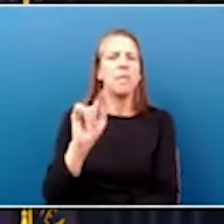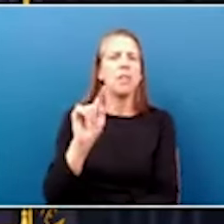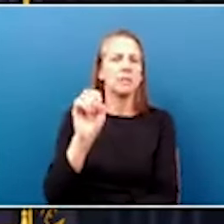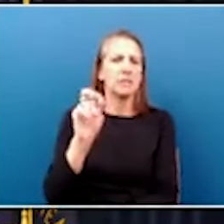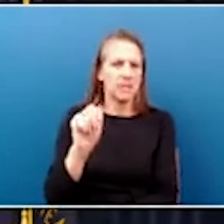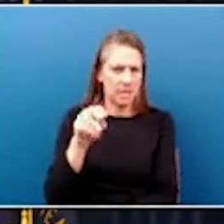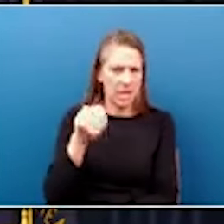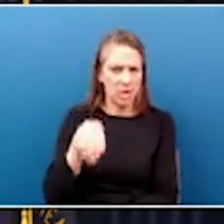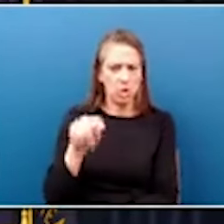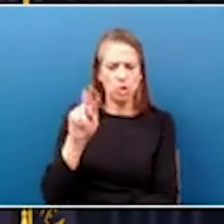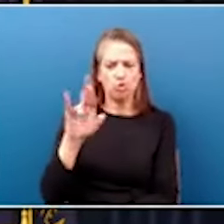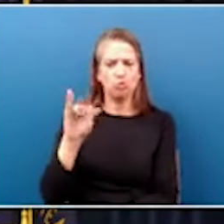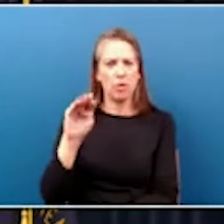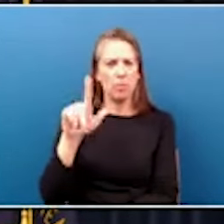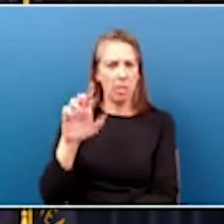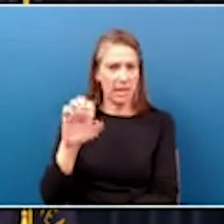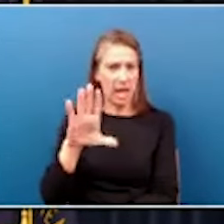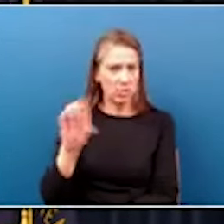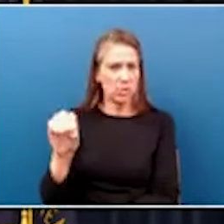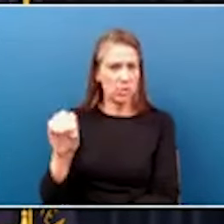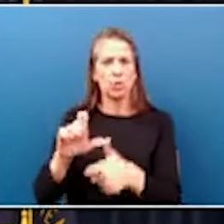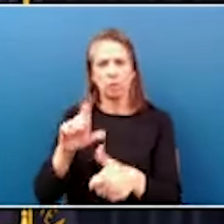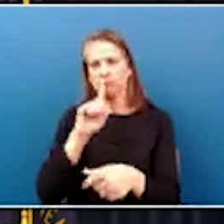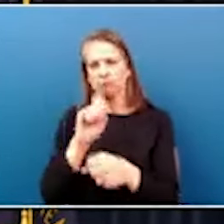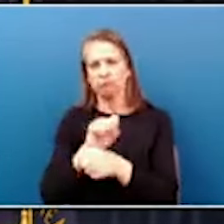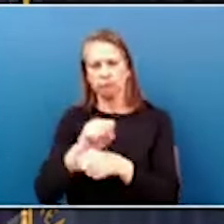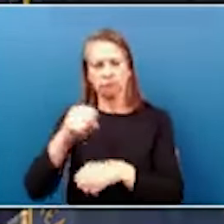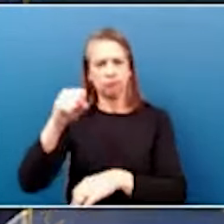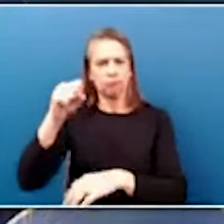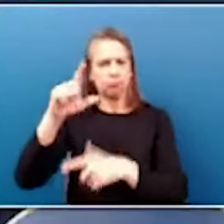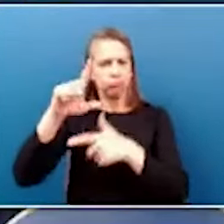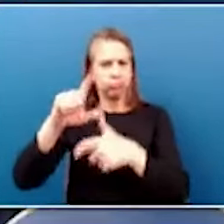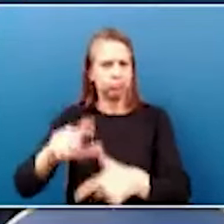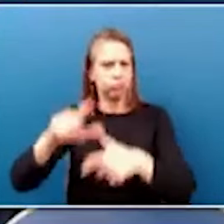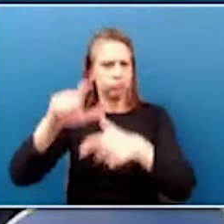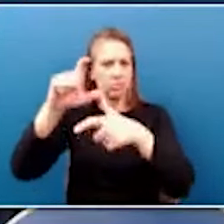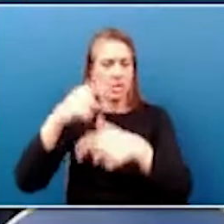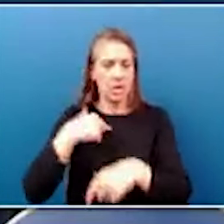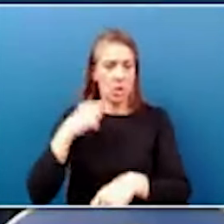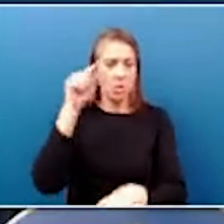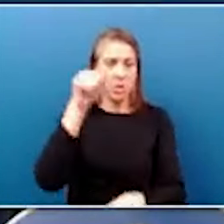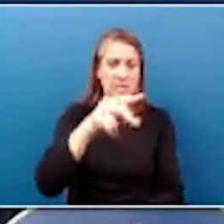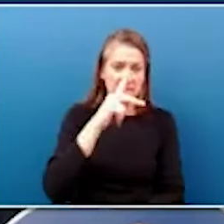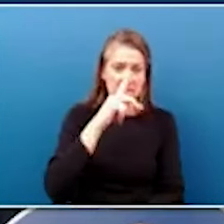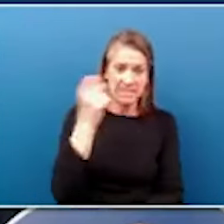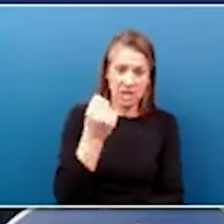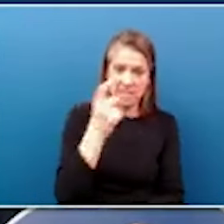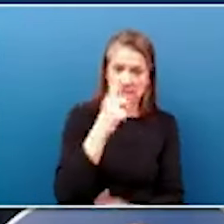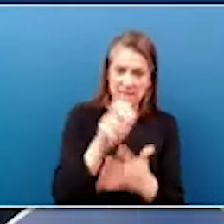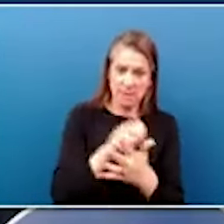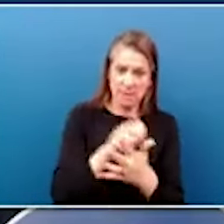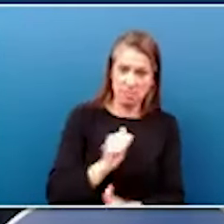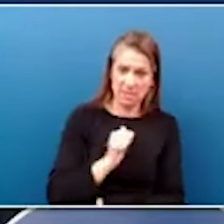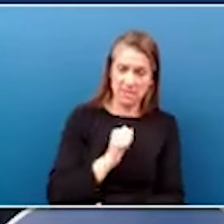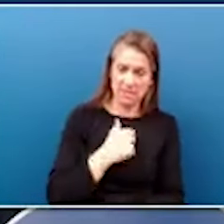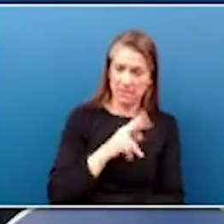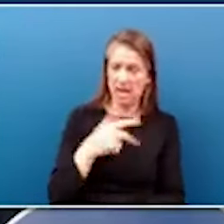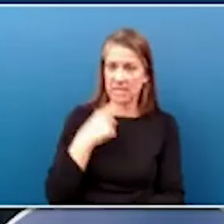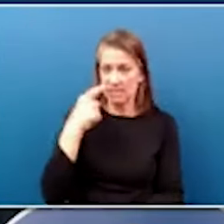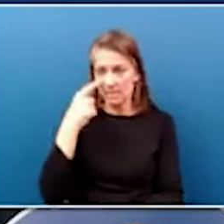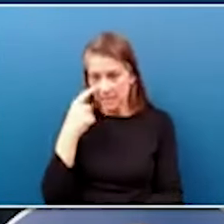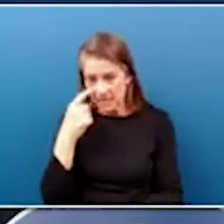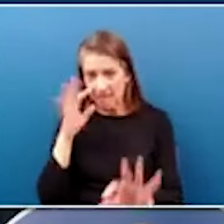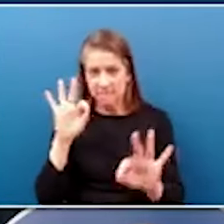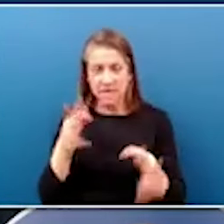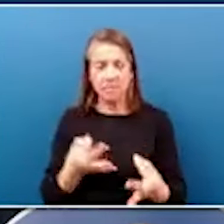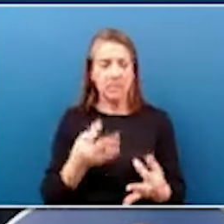where a tornado was confirmed. On Saturday, I visited Milton to see the damage myself, to visit the families that are affected,